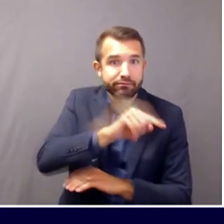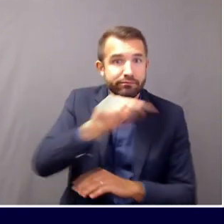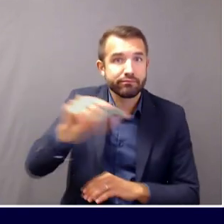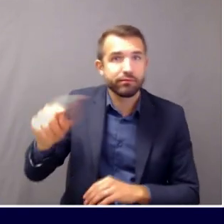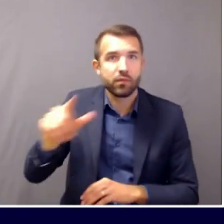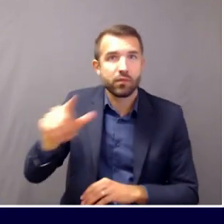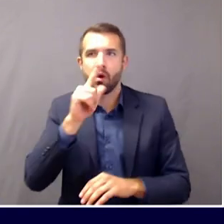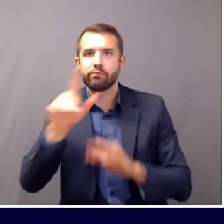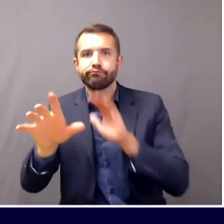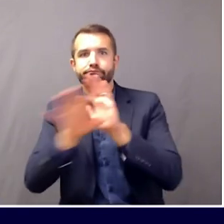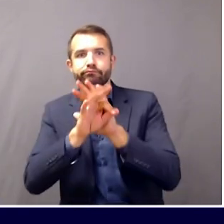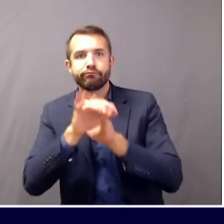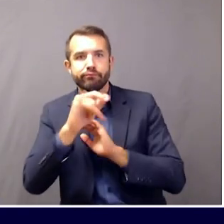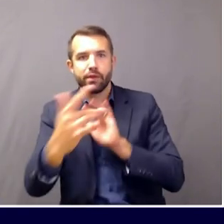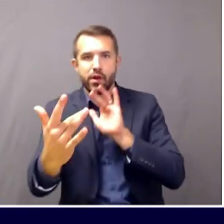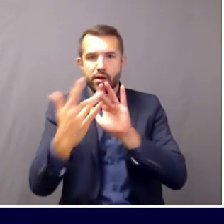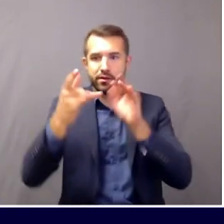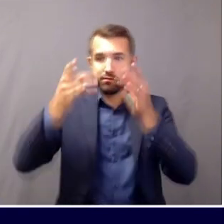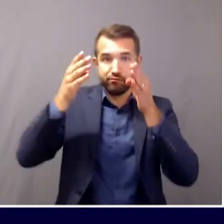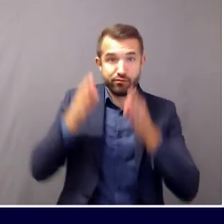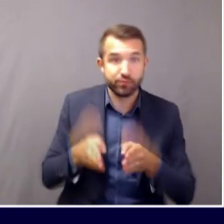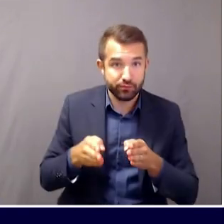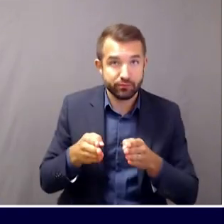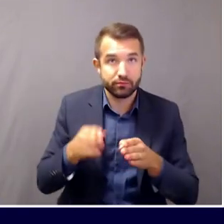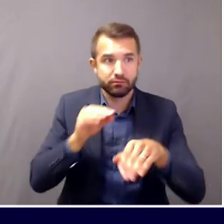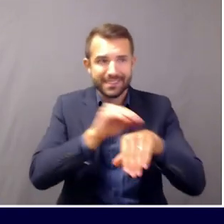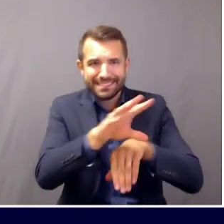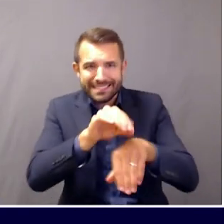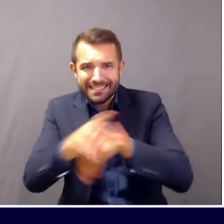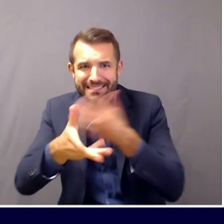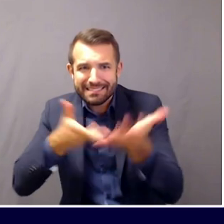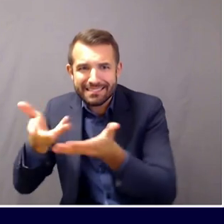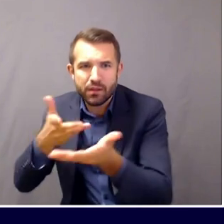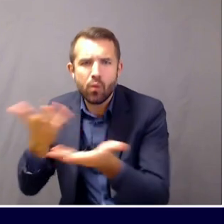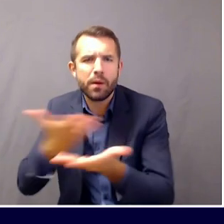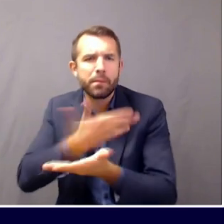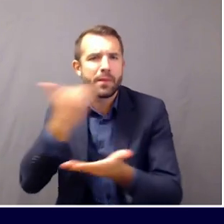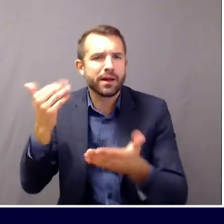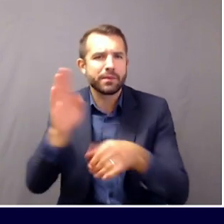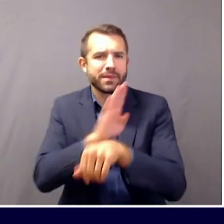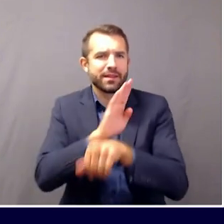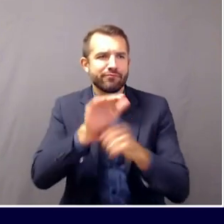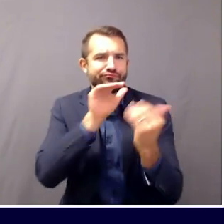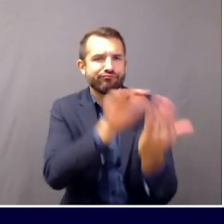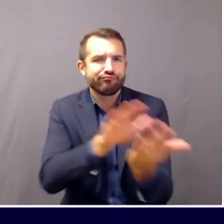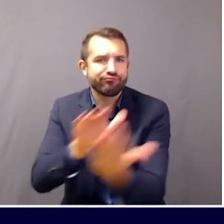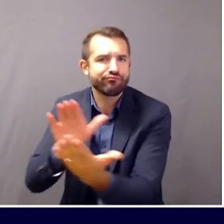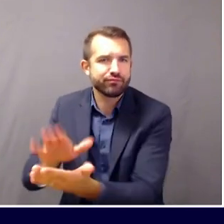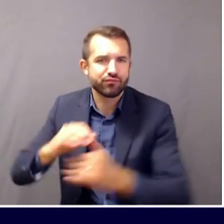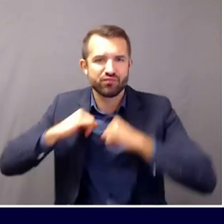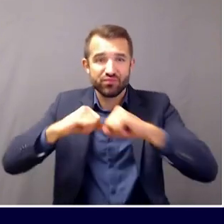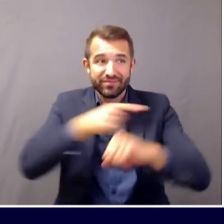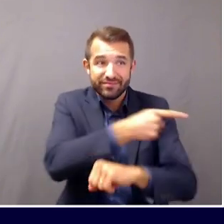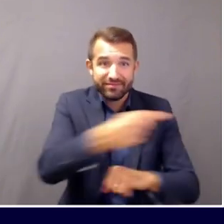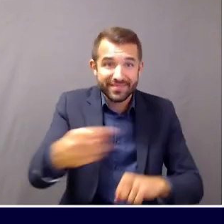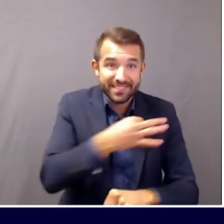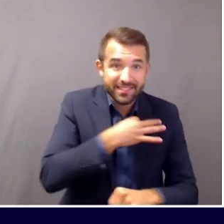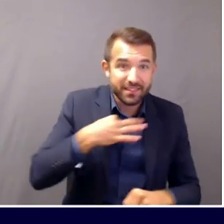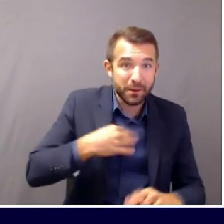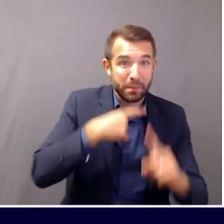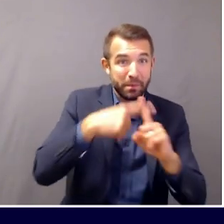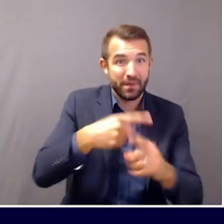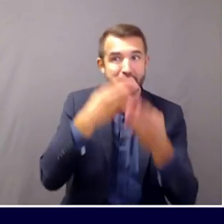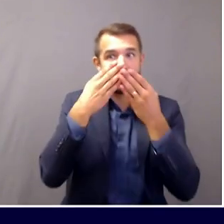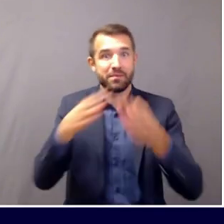practices. The Mills administration worked closely with the Maine Municipal Association and the Mayor's Coalition on the